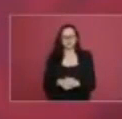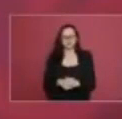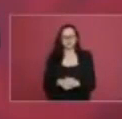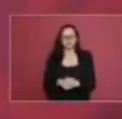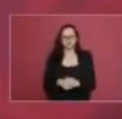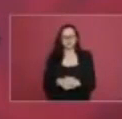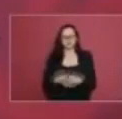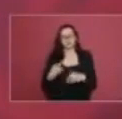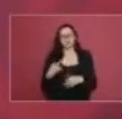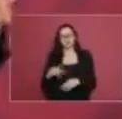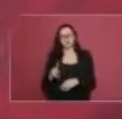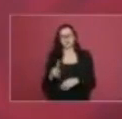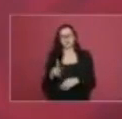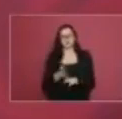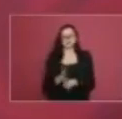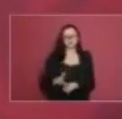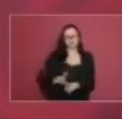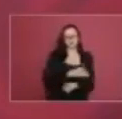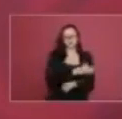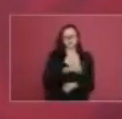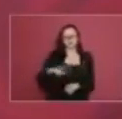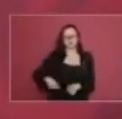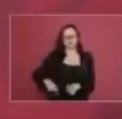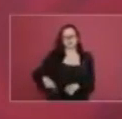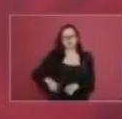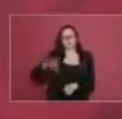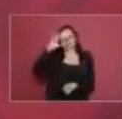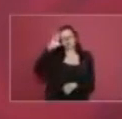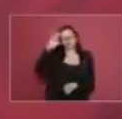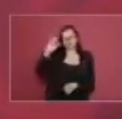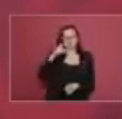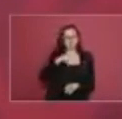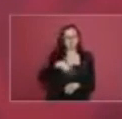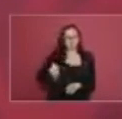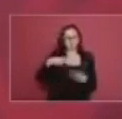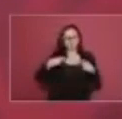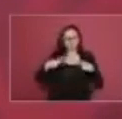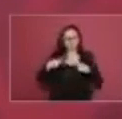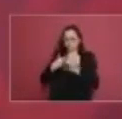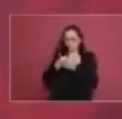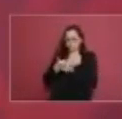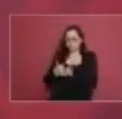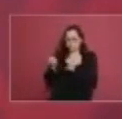or their nutrition but in the concept of the neoliberals